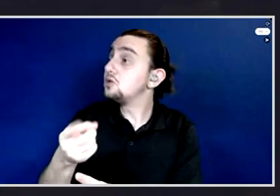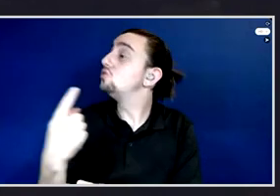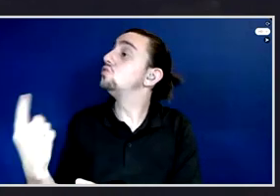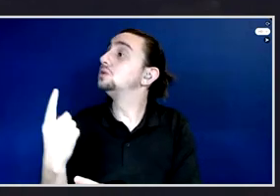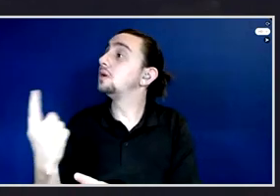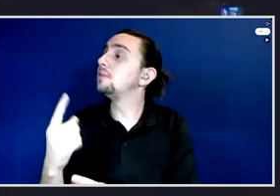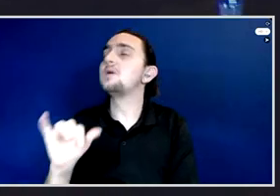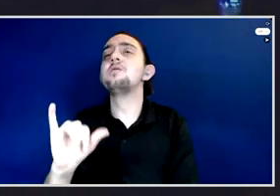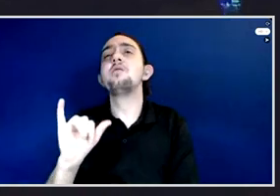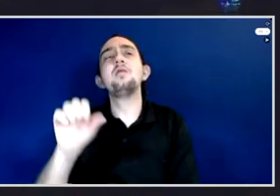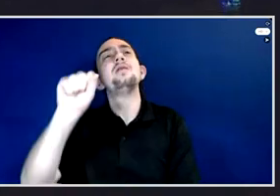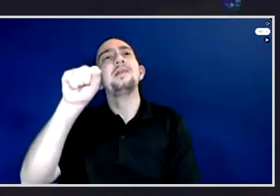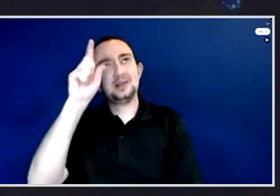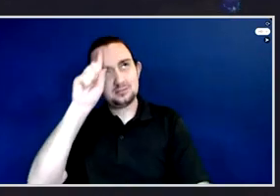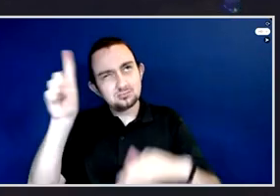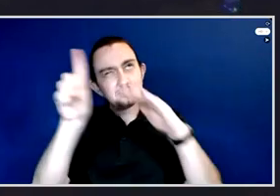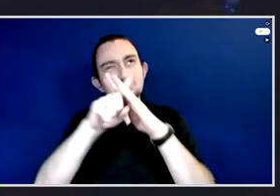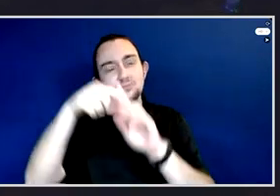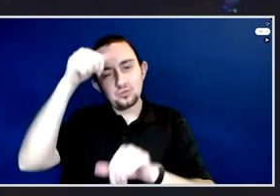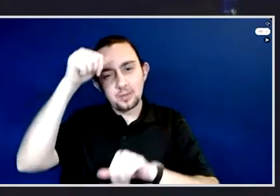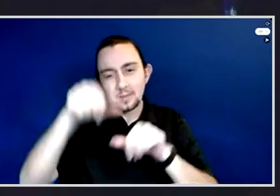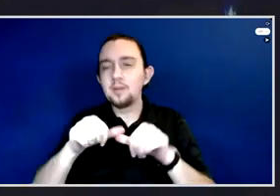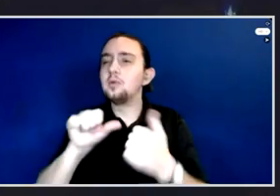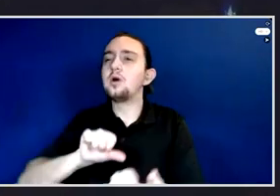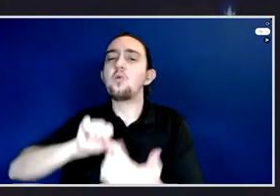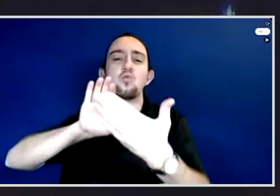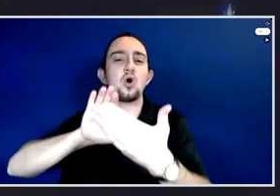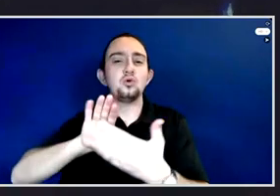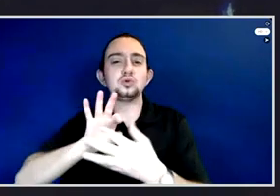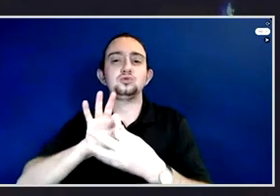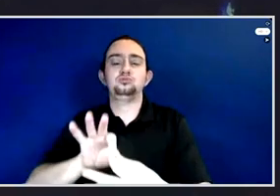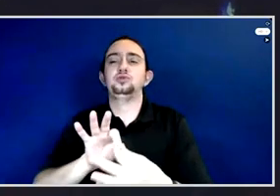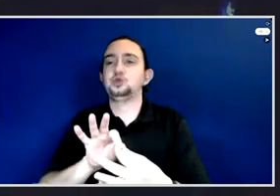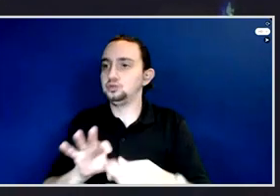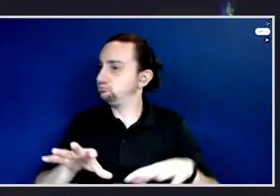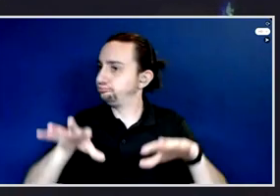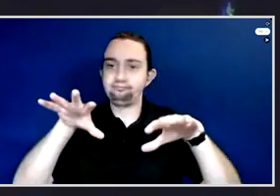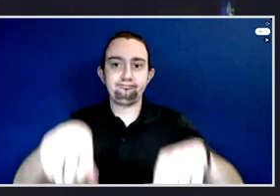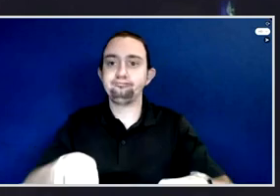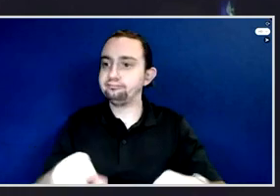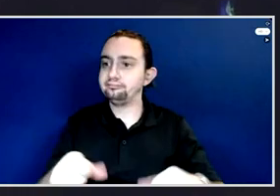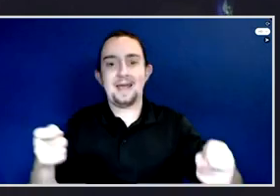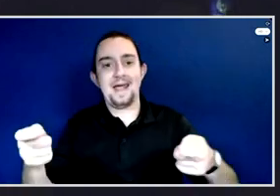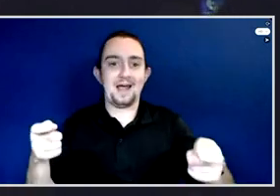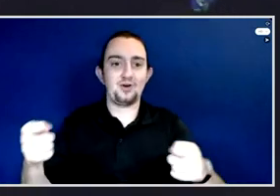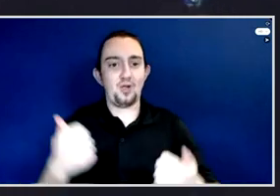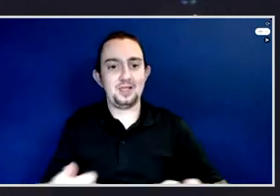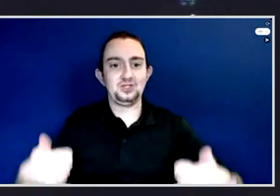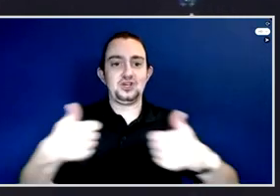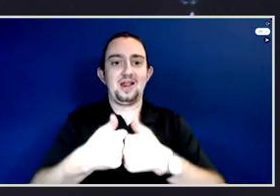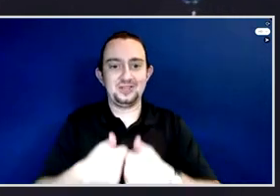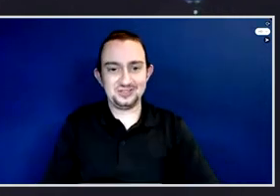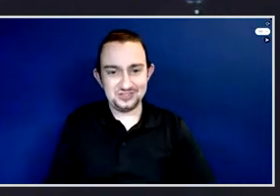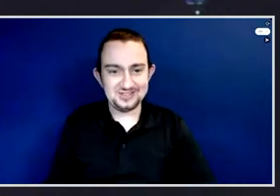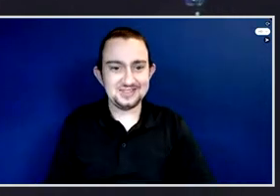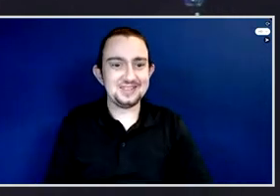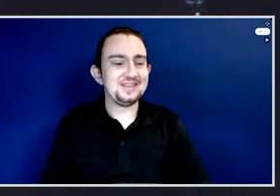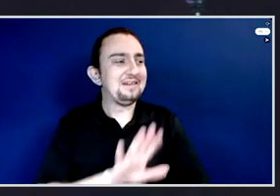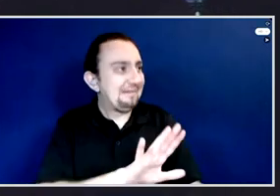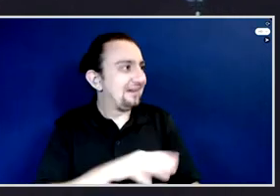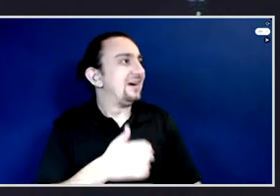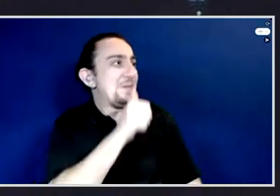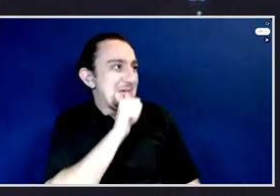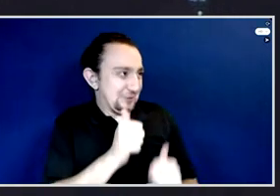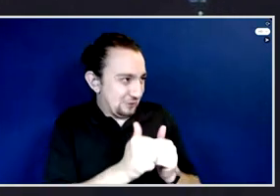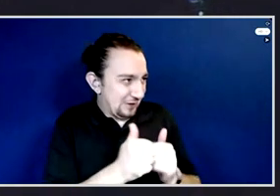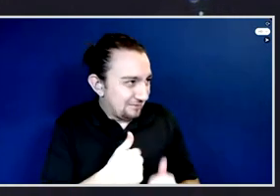have helped you tackle the challenge? Good evening. I'm a little bit nervous because we're used to